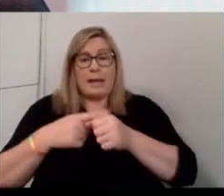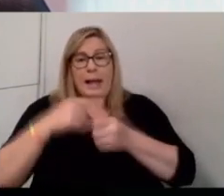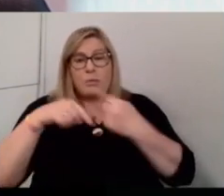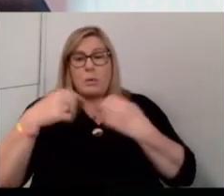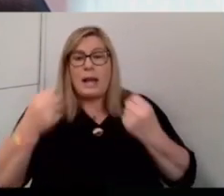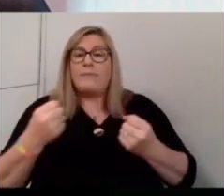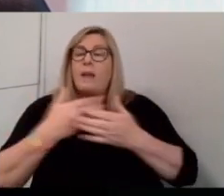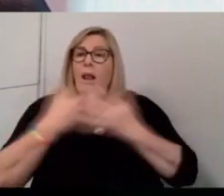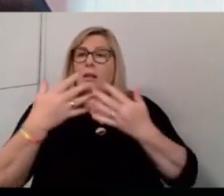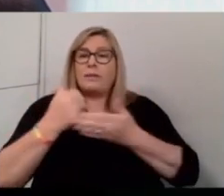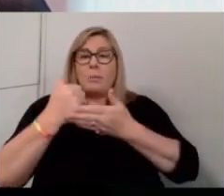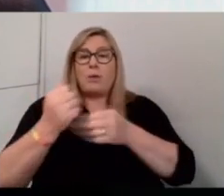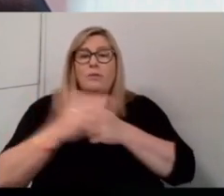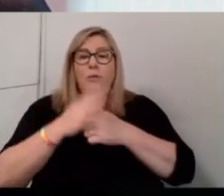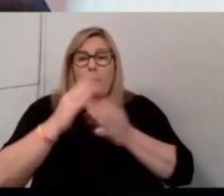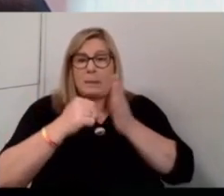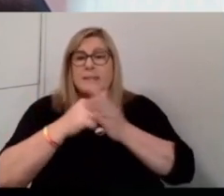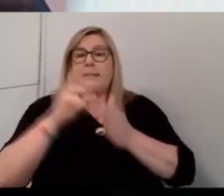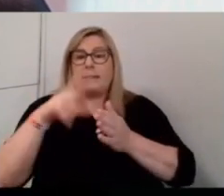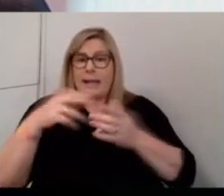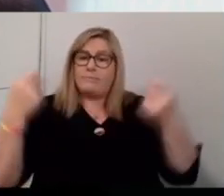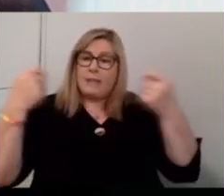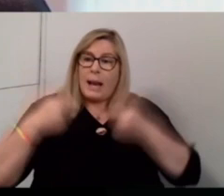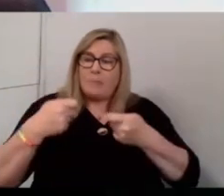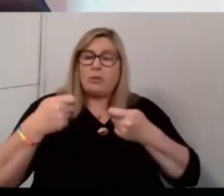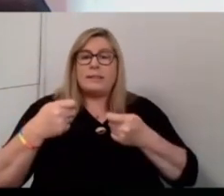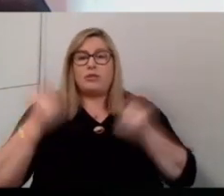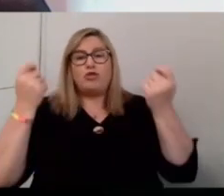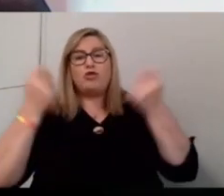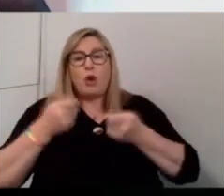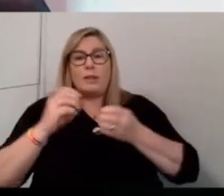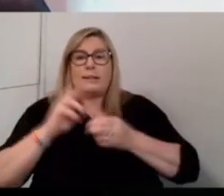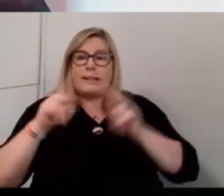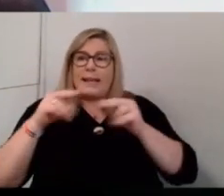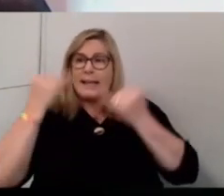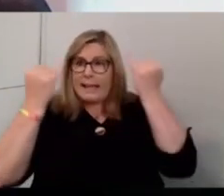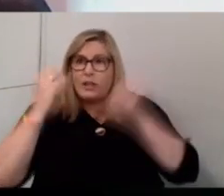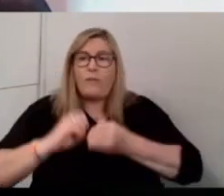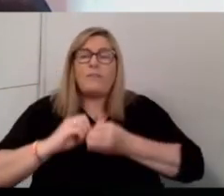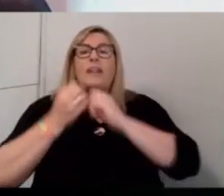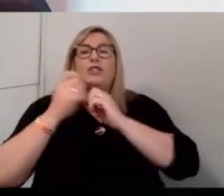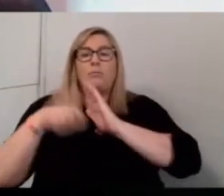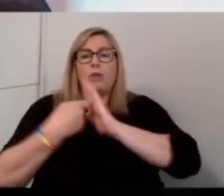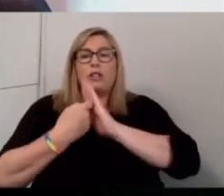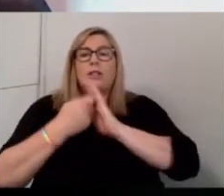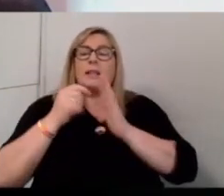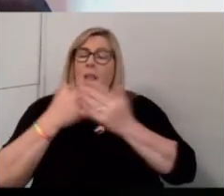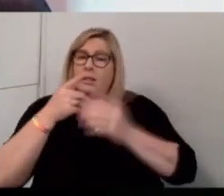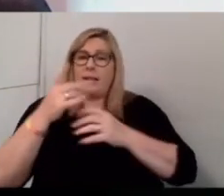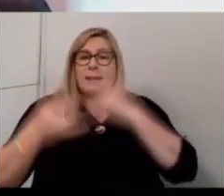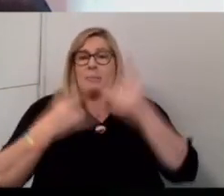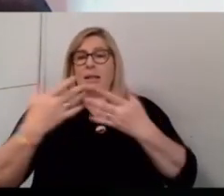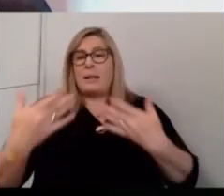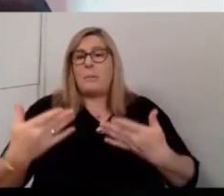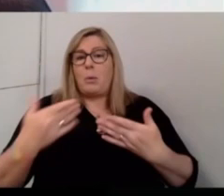businesses to collaborate and joint innovation projects, and a lot of that happening at the moment. So just